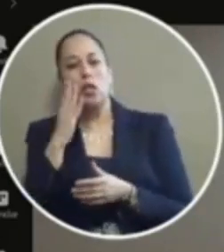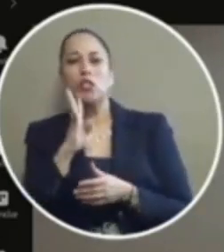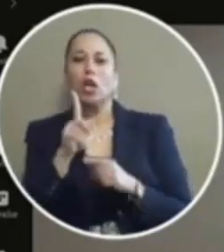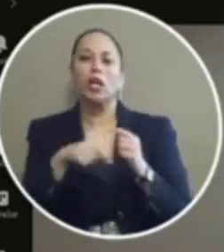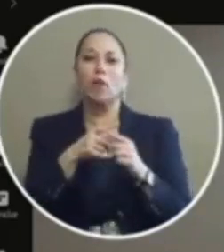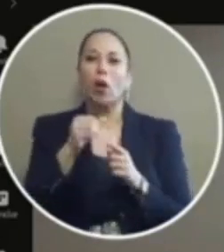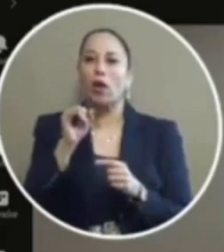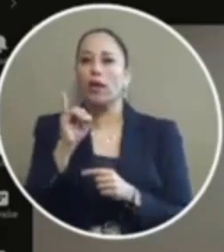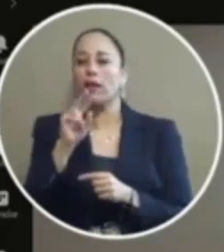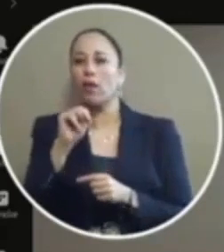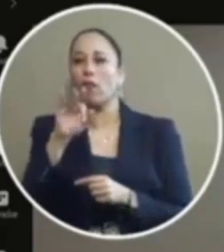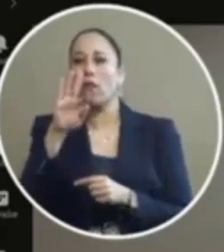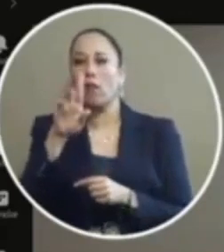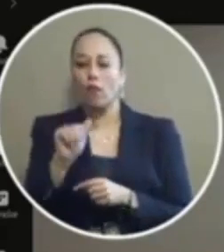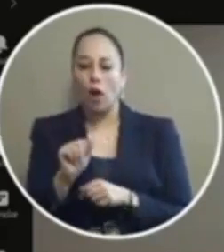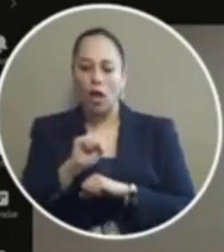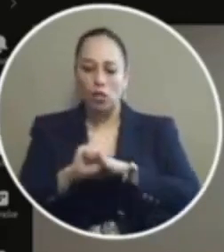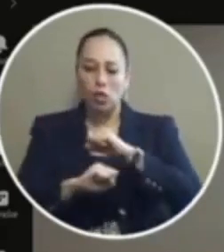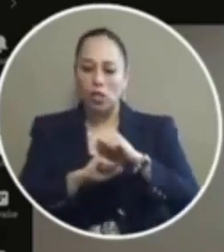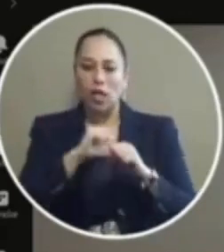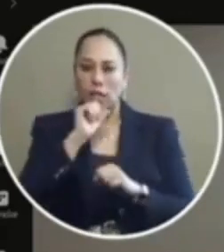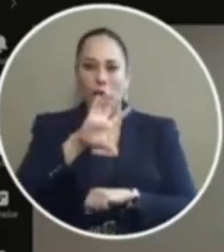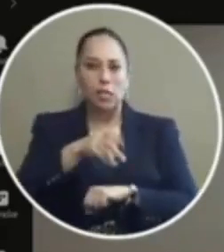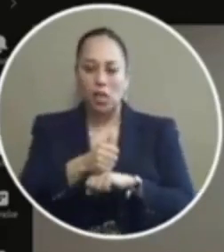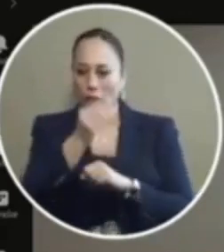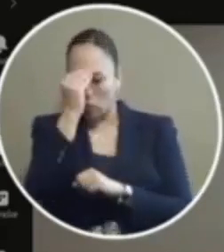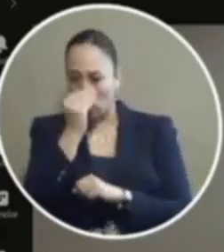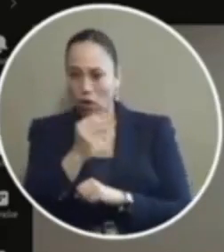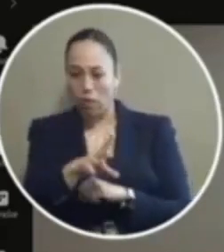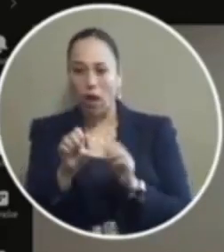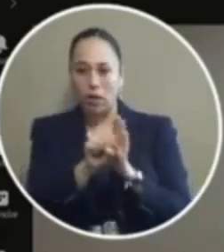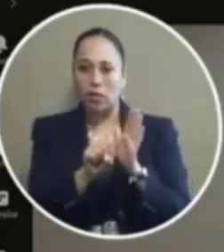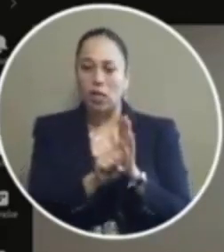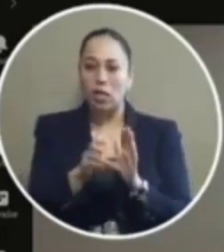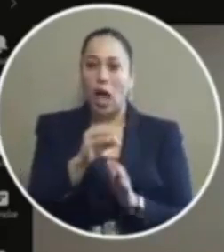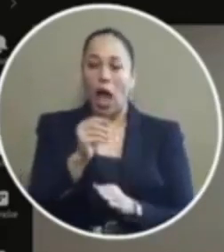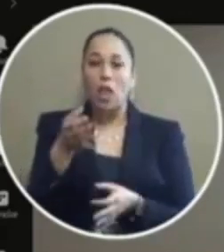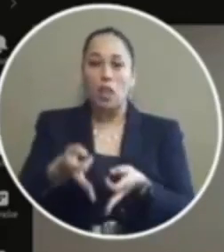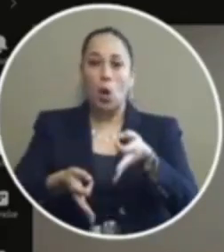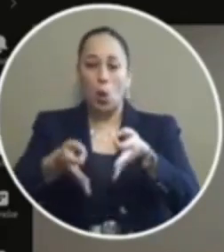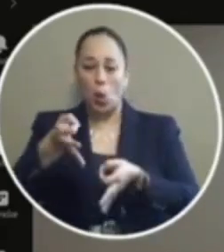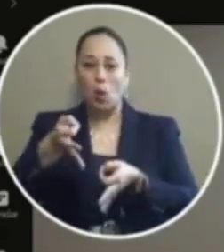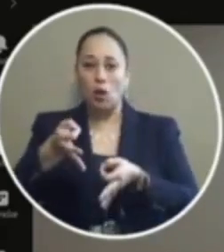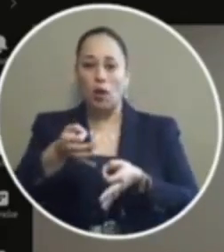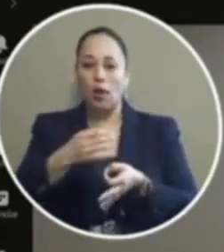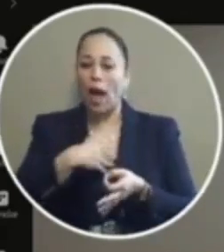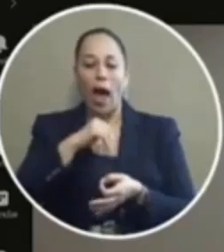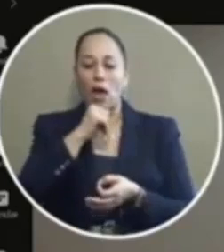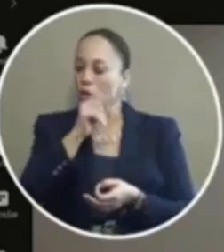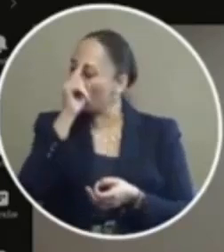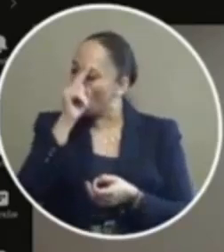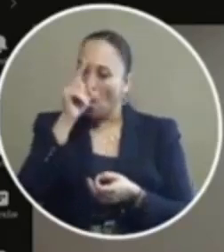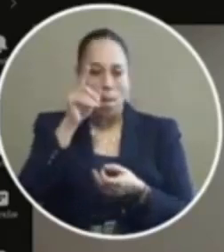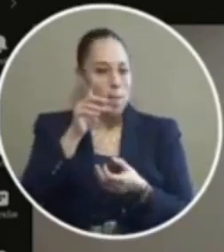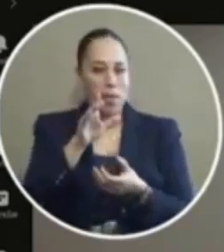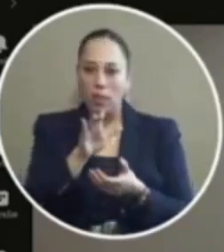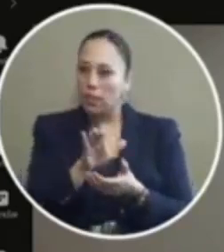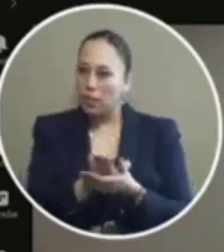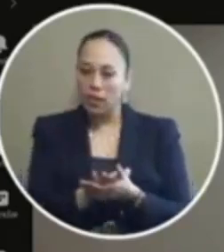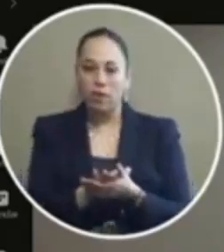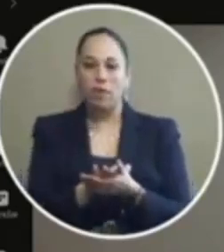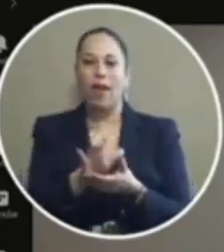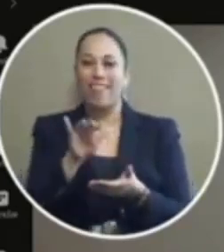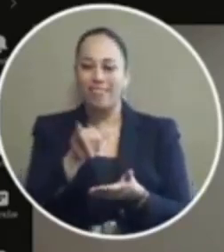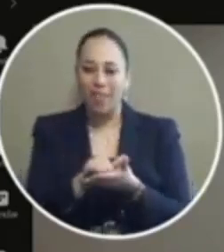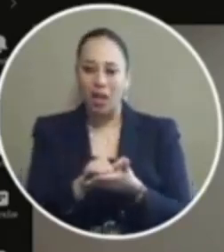infrastructure and you're not set up to to notify the state and the courts i don't believe that's going that that's